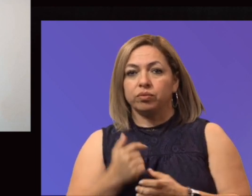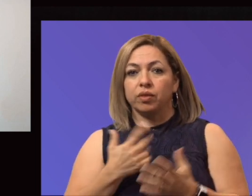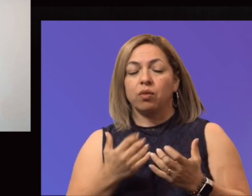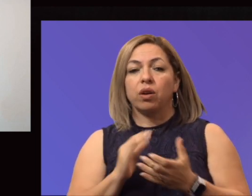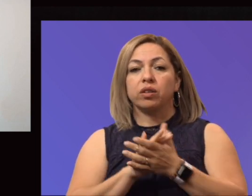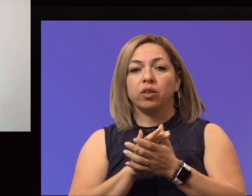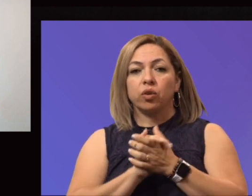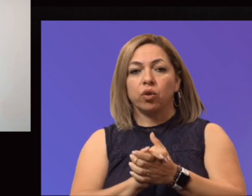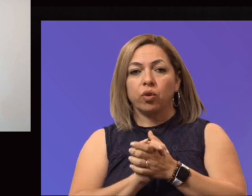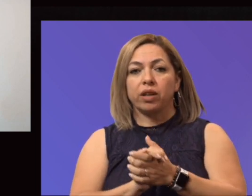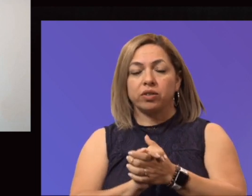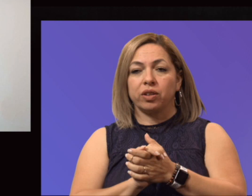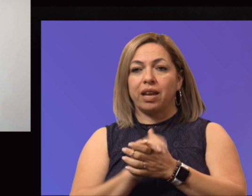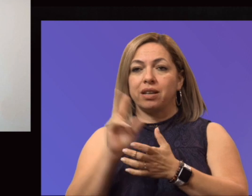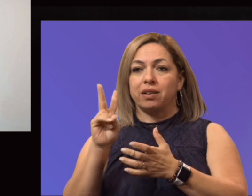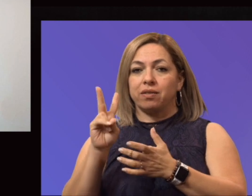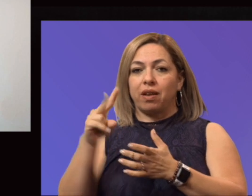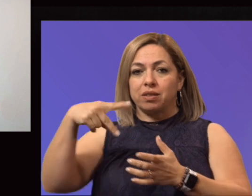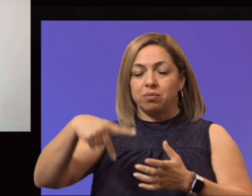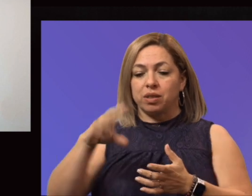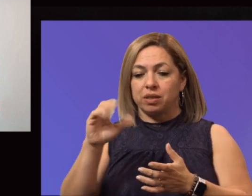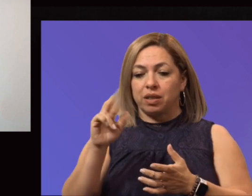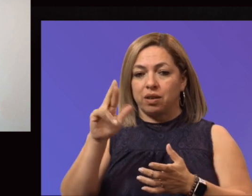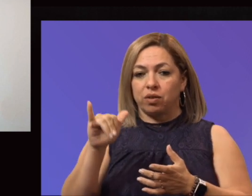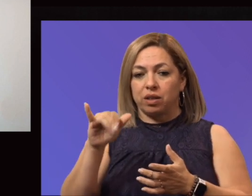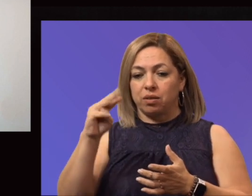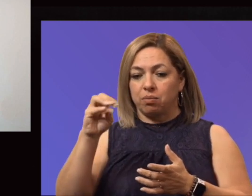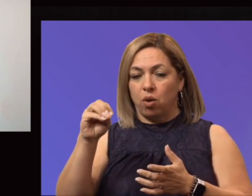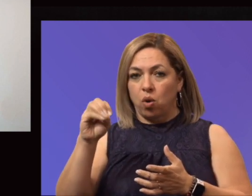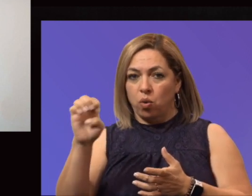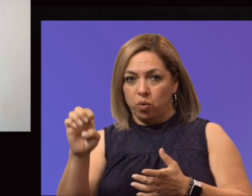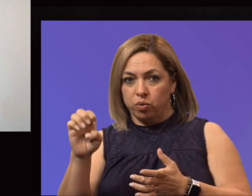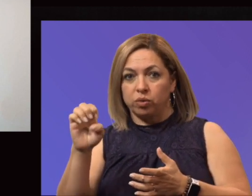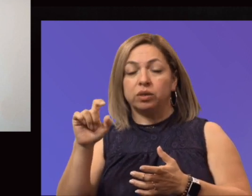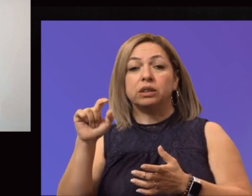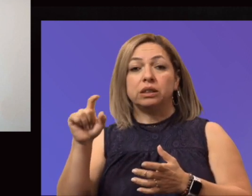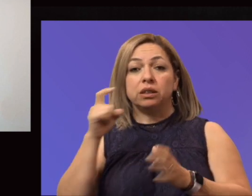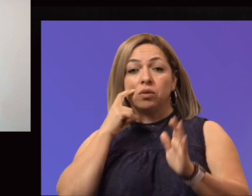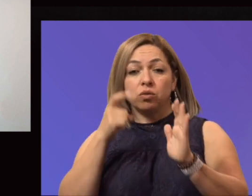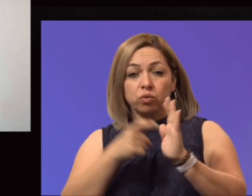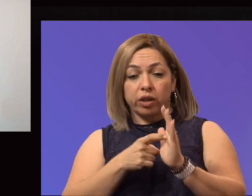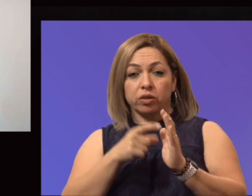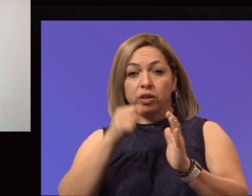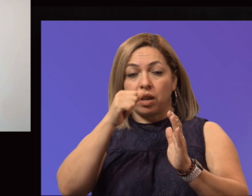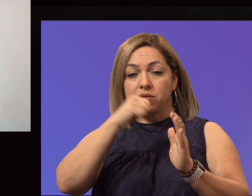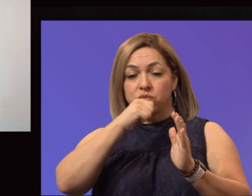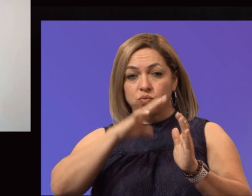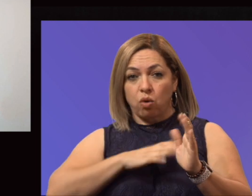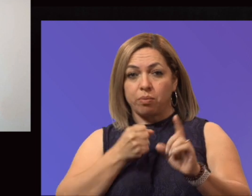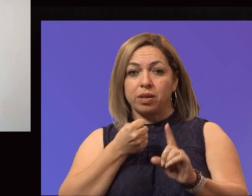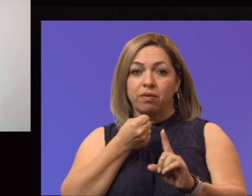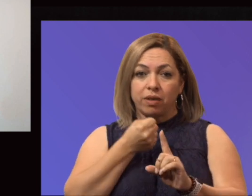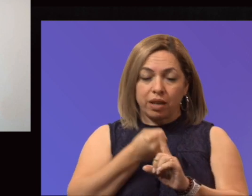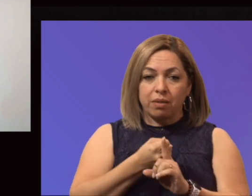Vice President Carrie Moe, who was recognized as a Woman of Impact recipient for 2021 by the El Paso